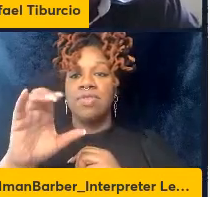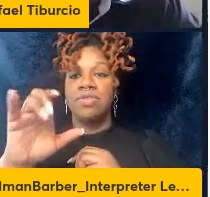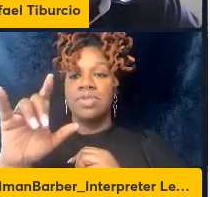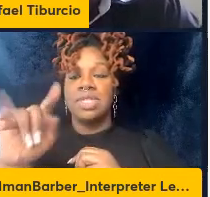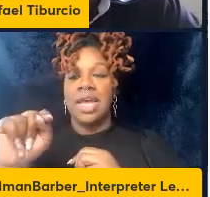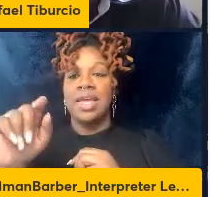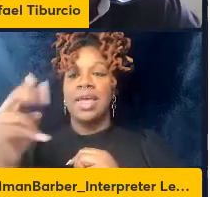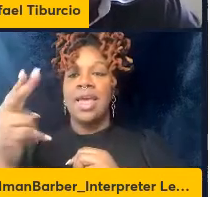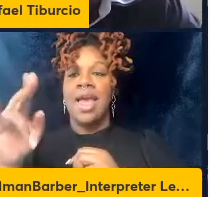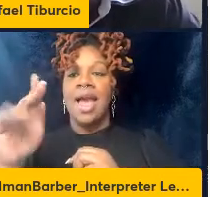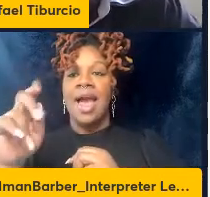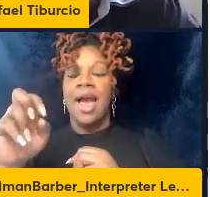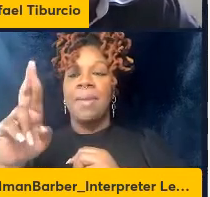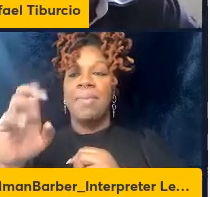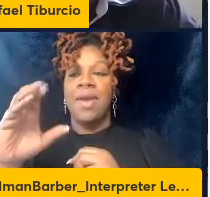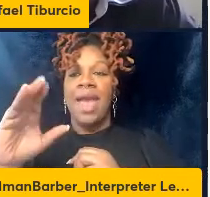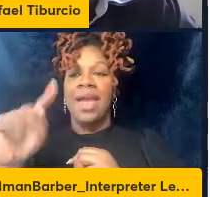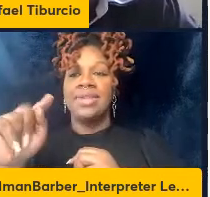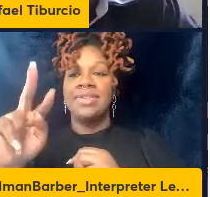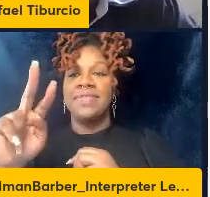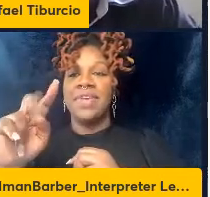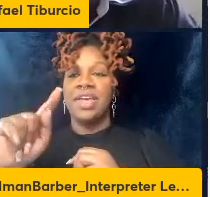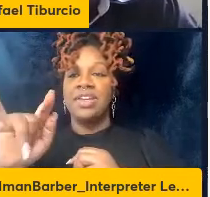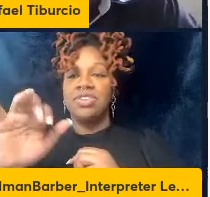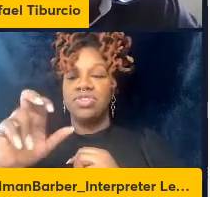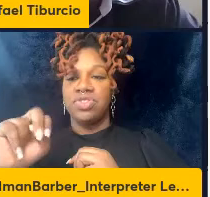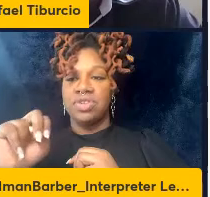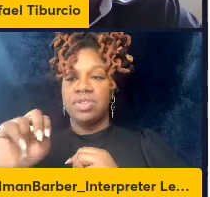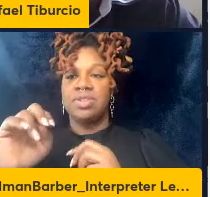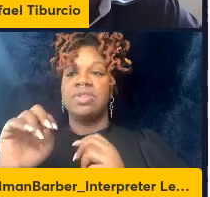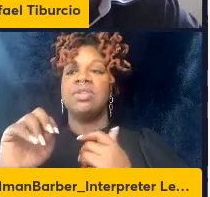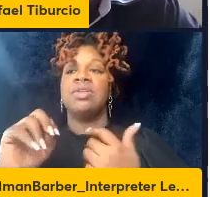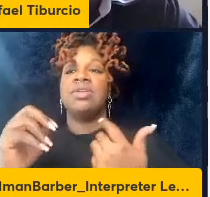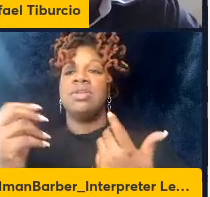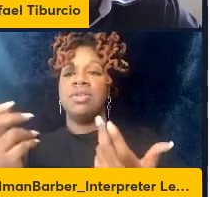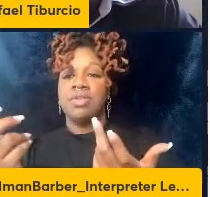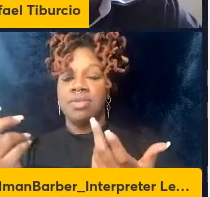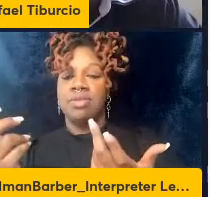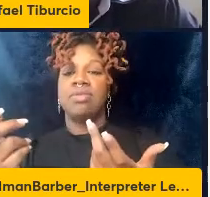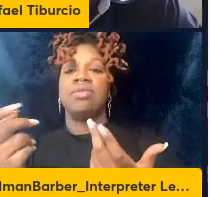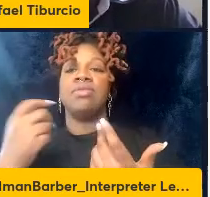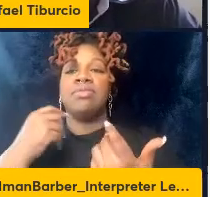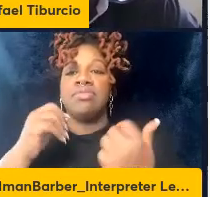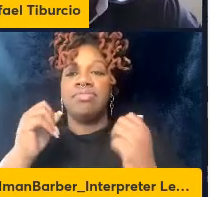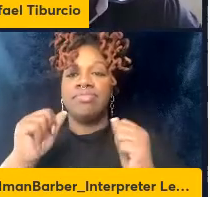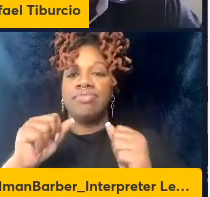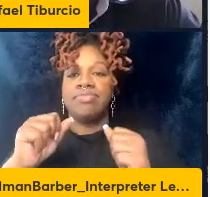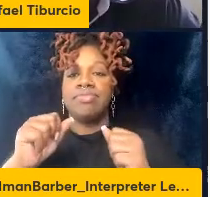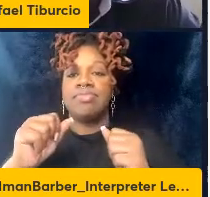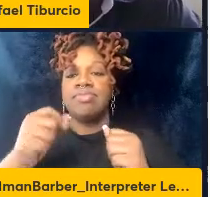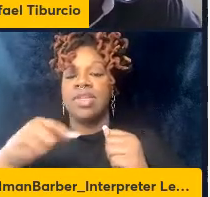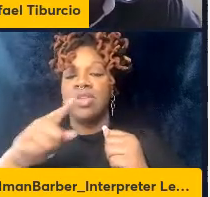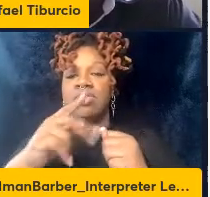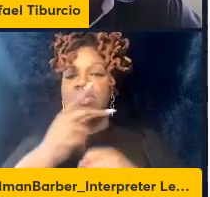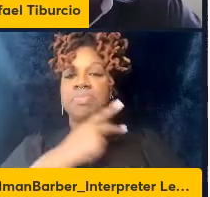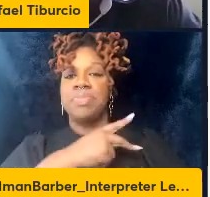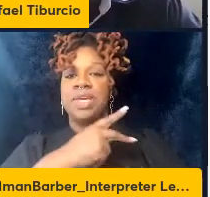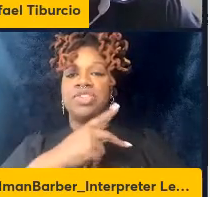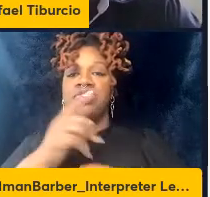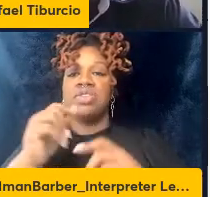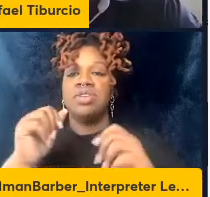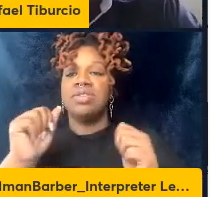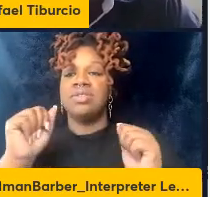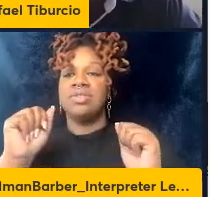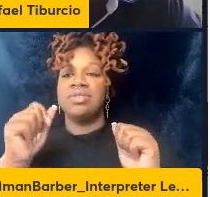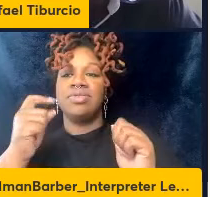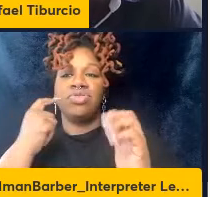as a pathological hallmark of TBIs that these patients they display a distinct profile of memory CDAT